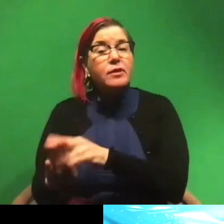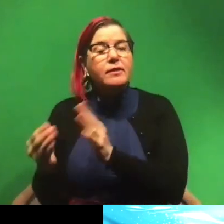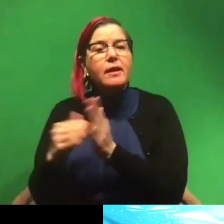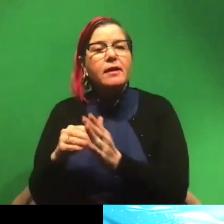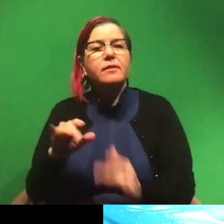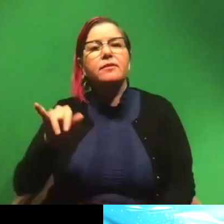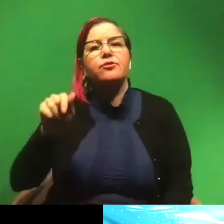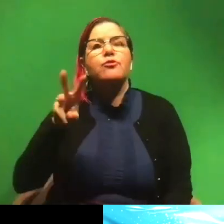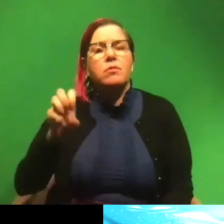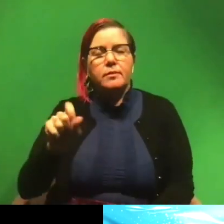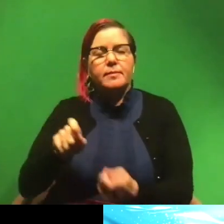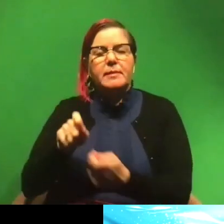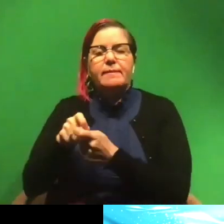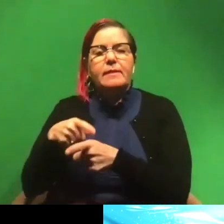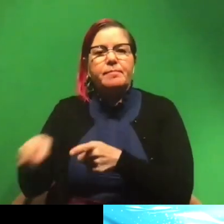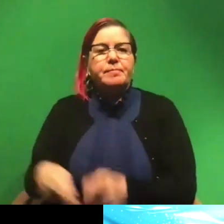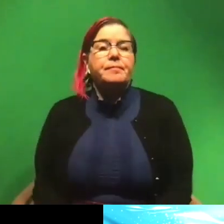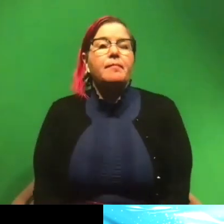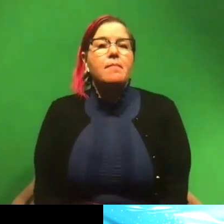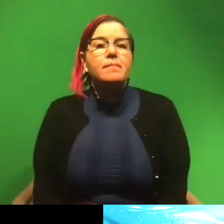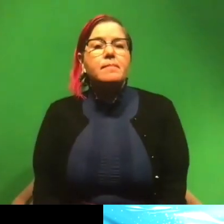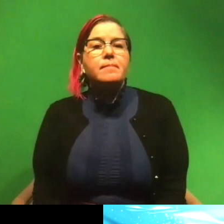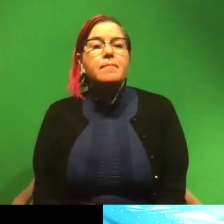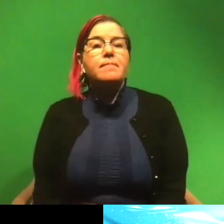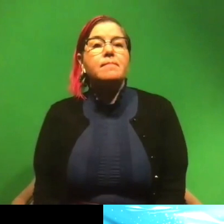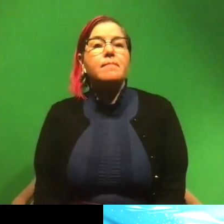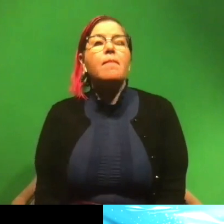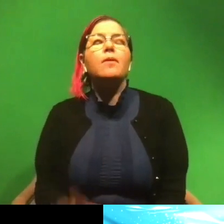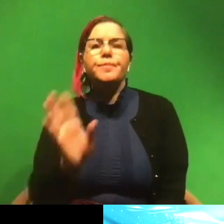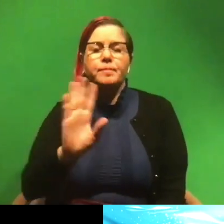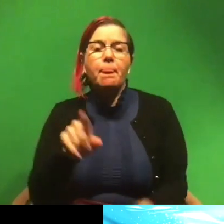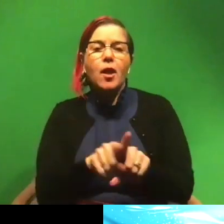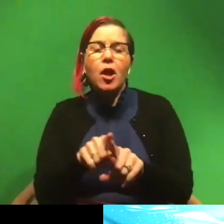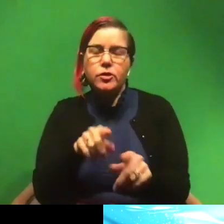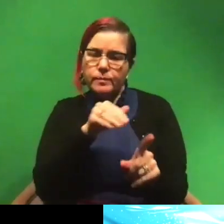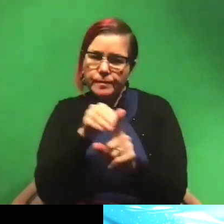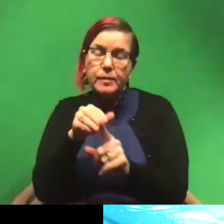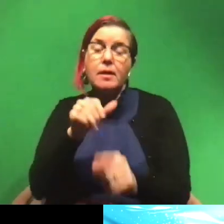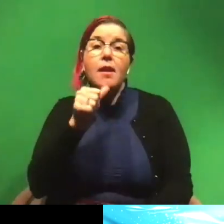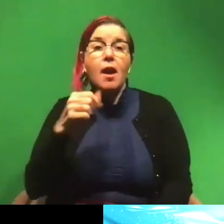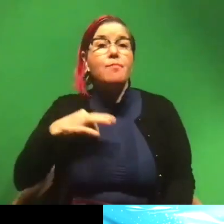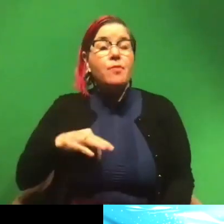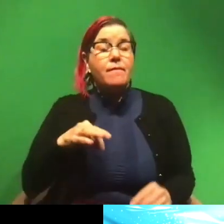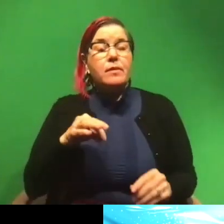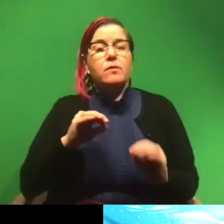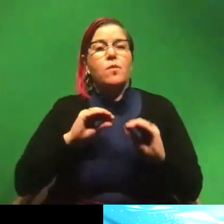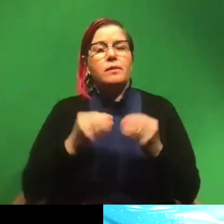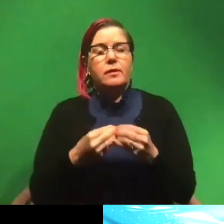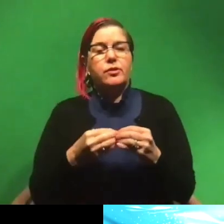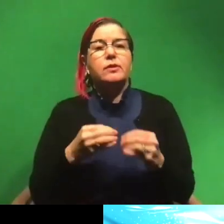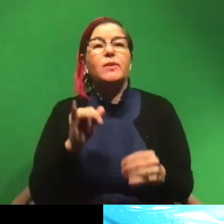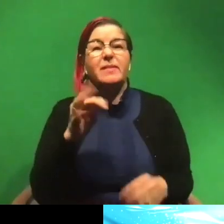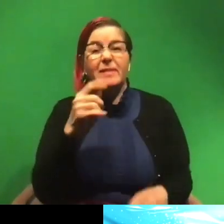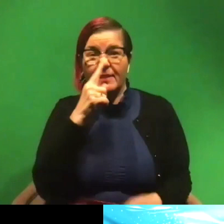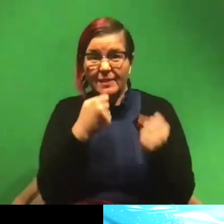specifically. So with that, oh, also we are a nonprofit organization. So if you can